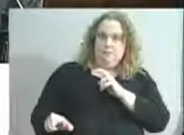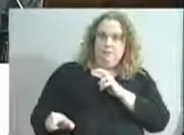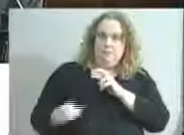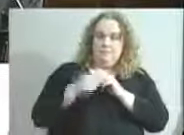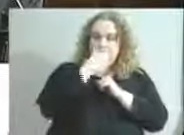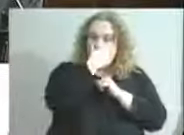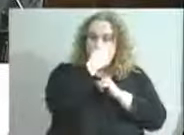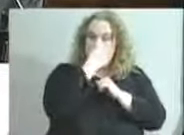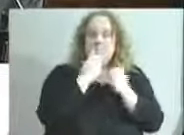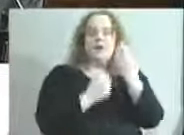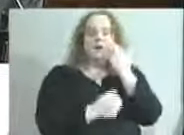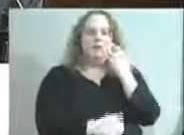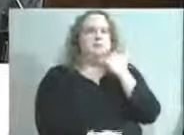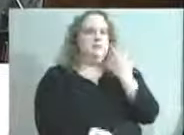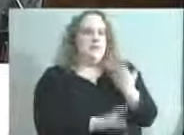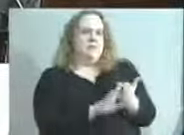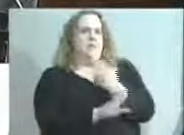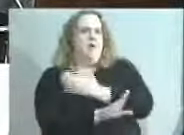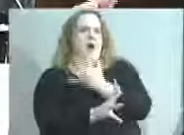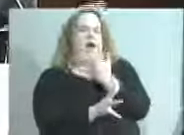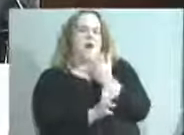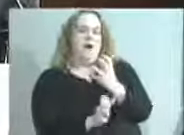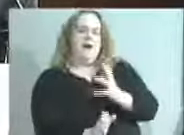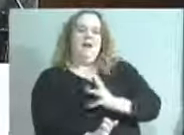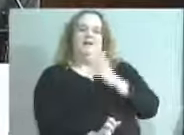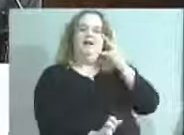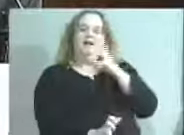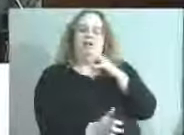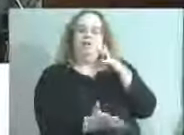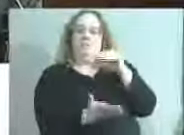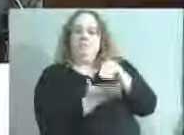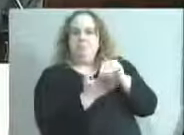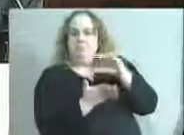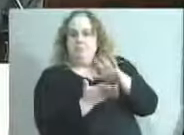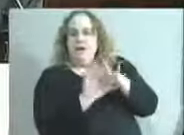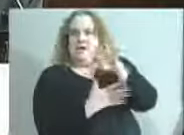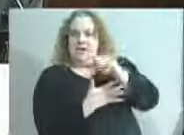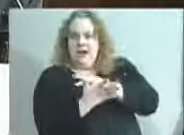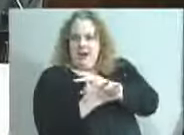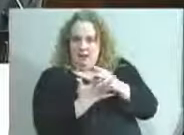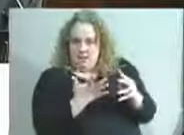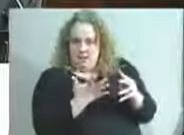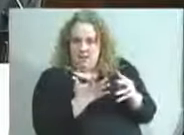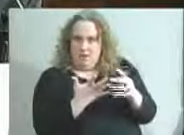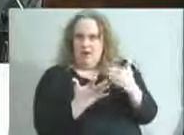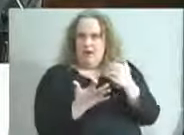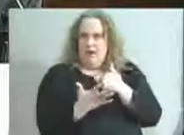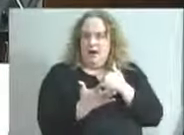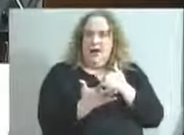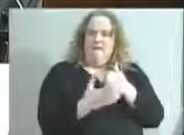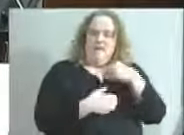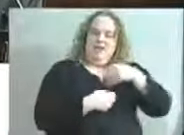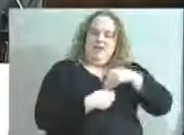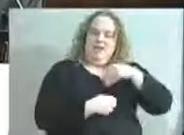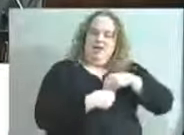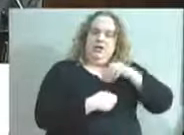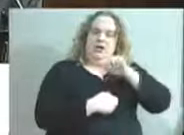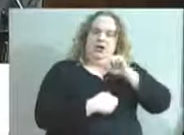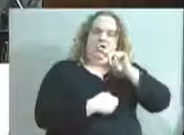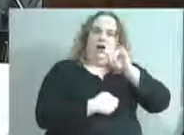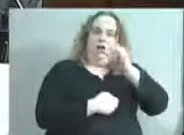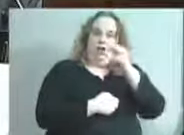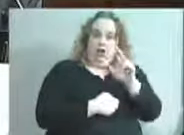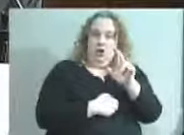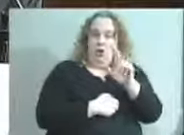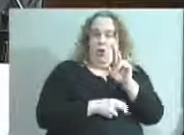I know you mentioned it earlier, but I want to at least officially get it on the calendar where we're considering having our internal auditor report back to the